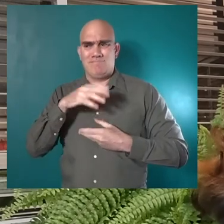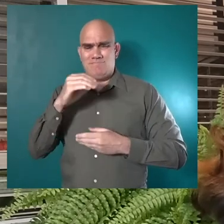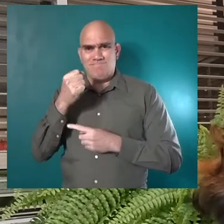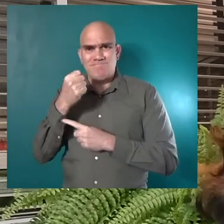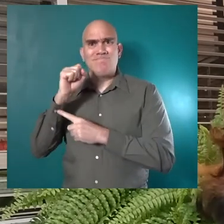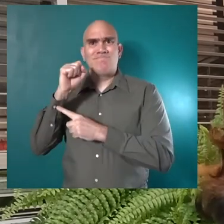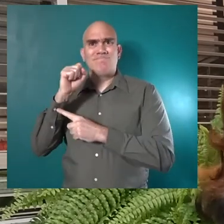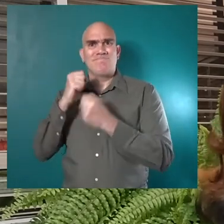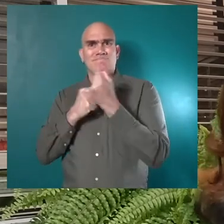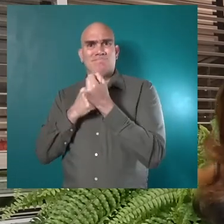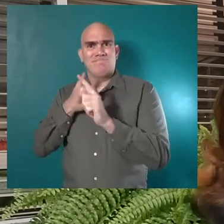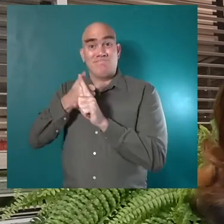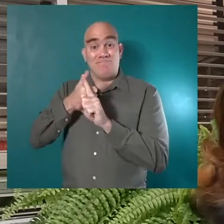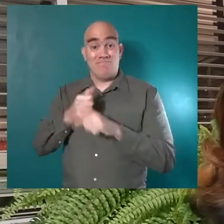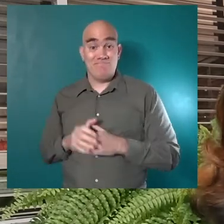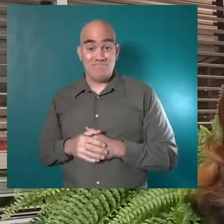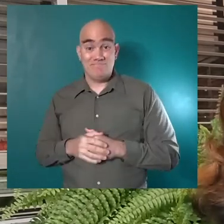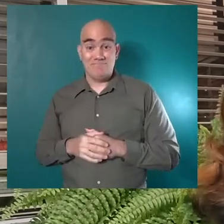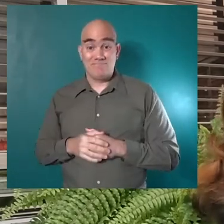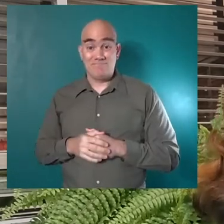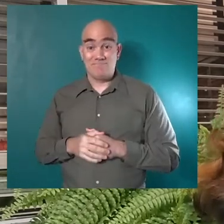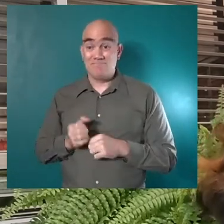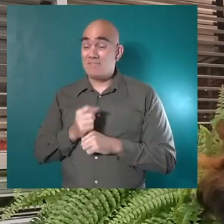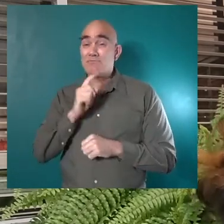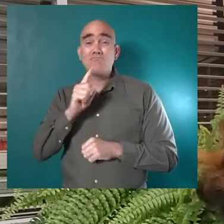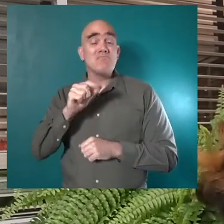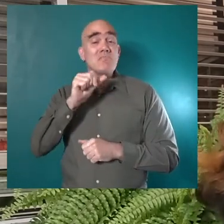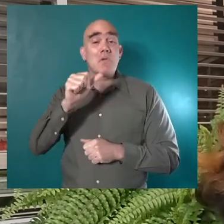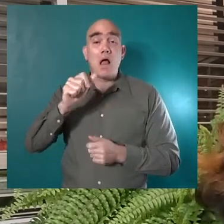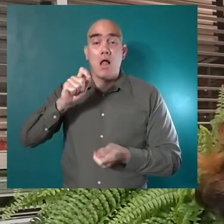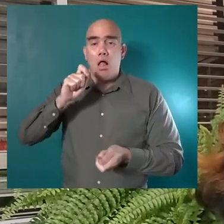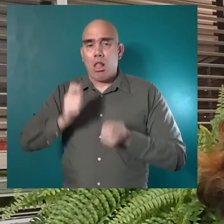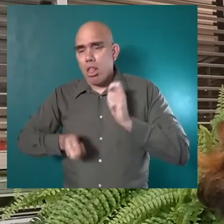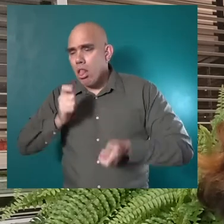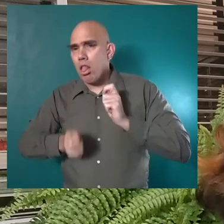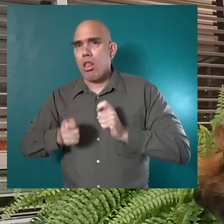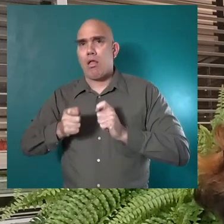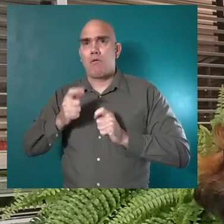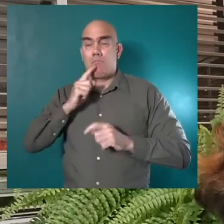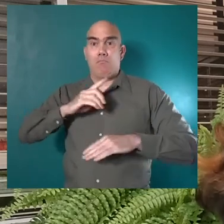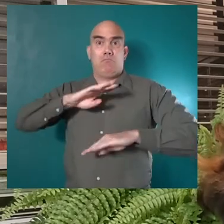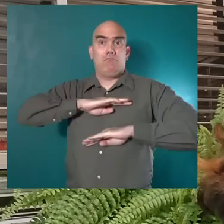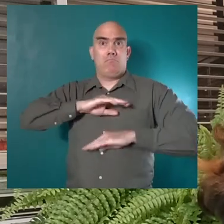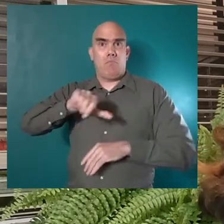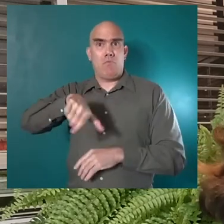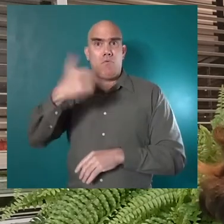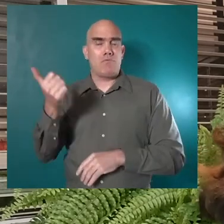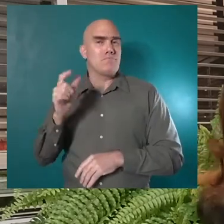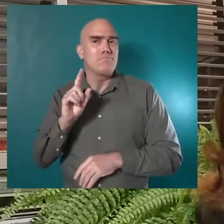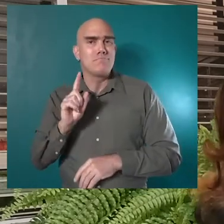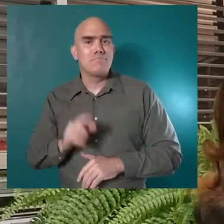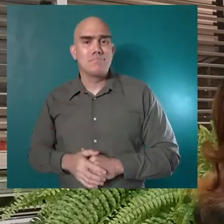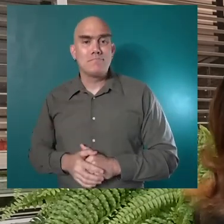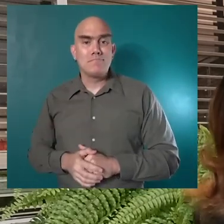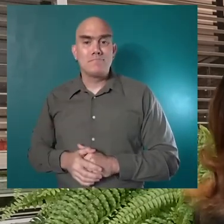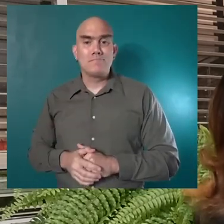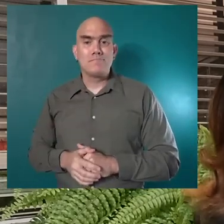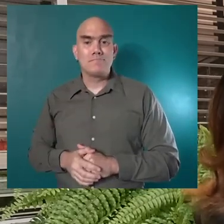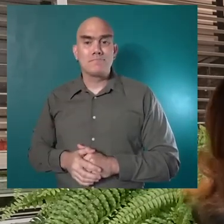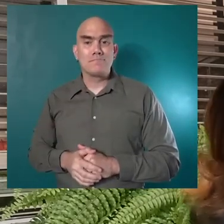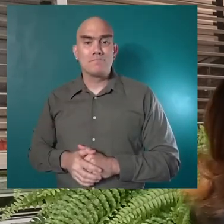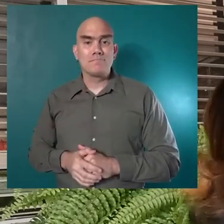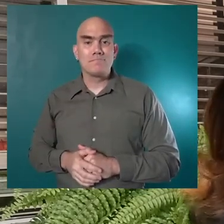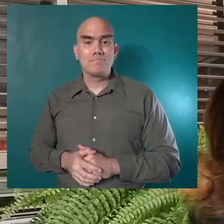and stand up for yourself. Make sure that you don't change yourself just to